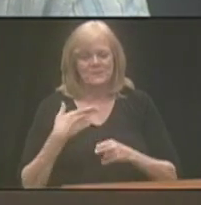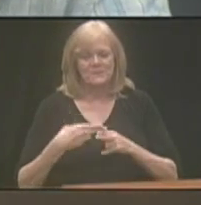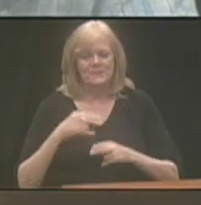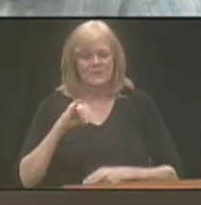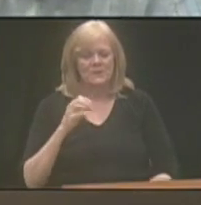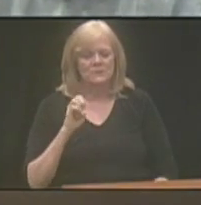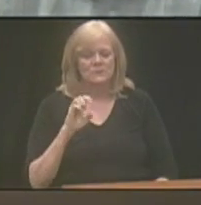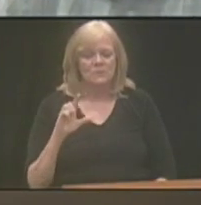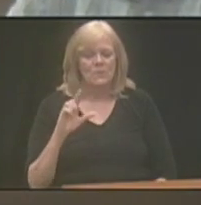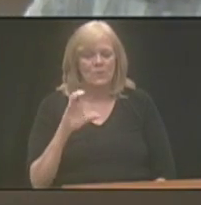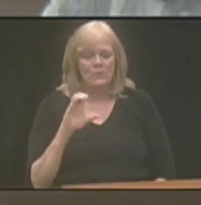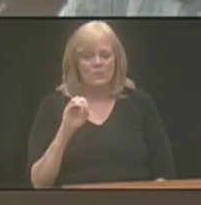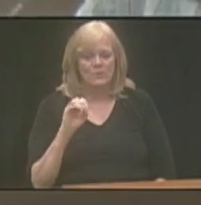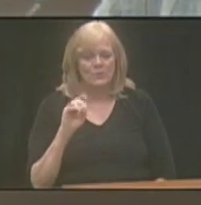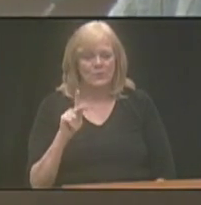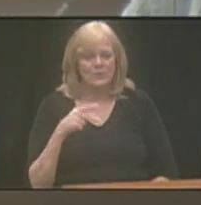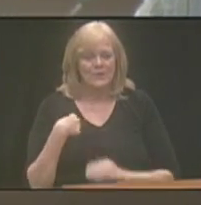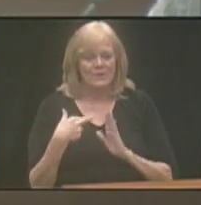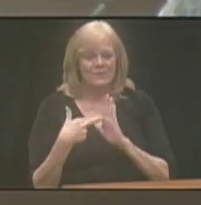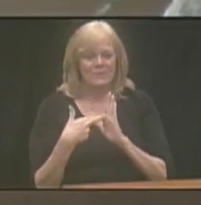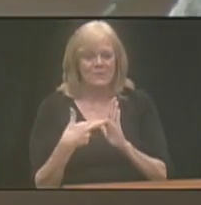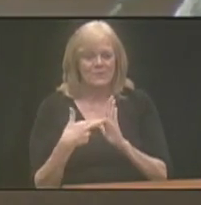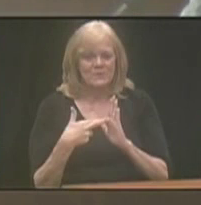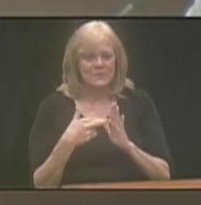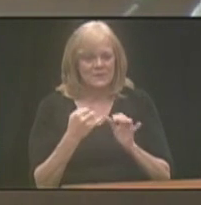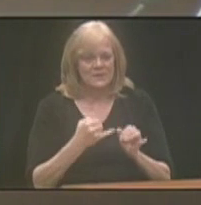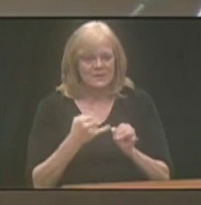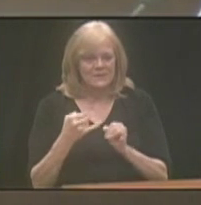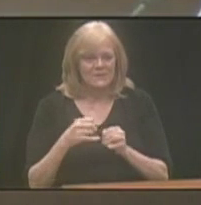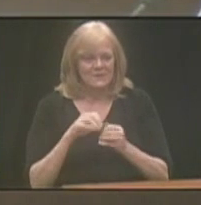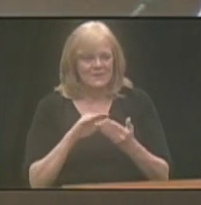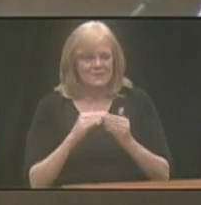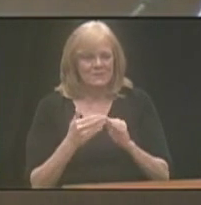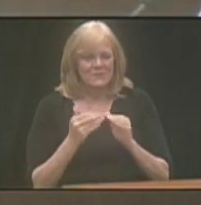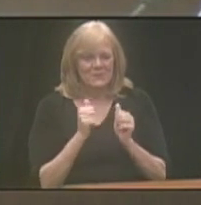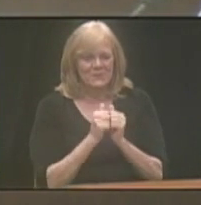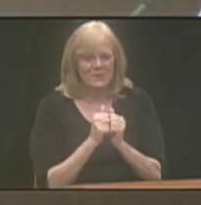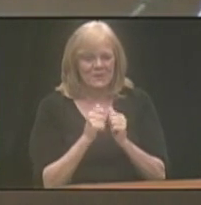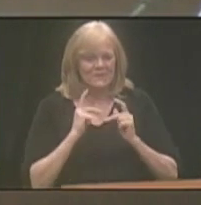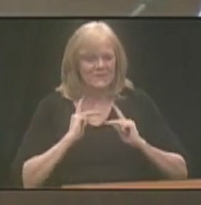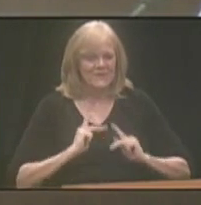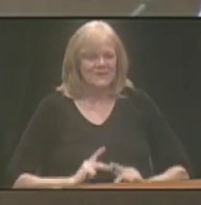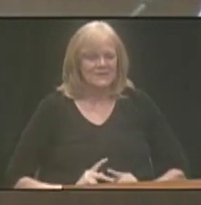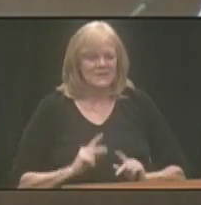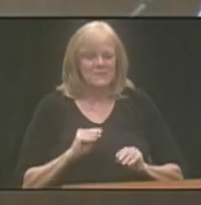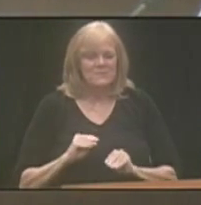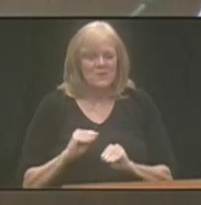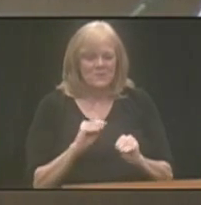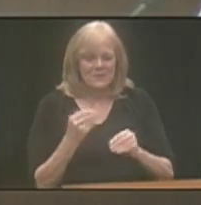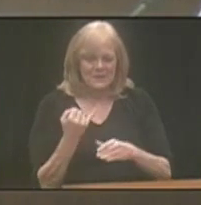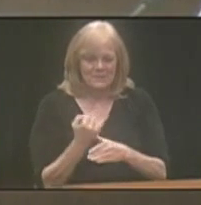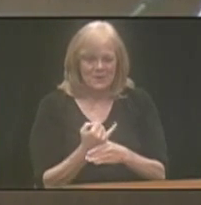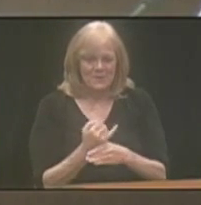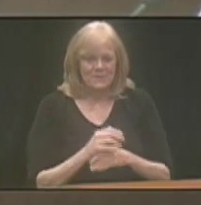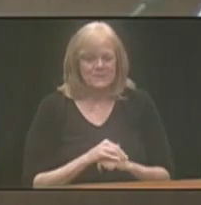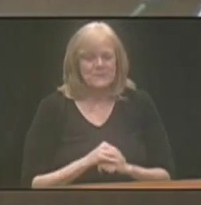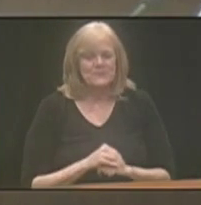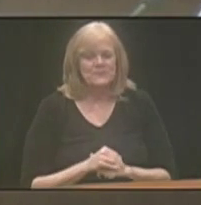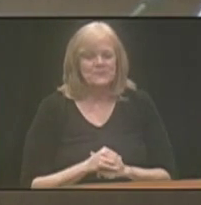My name is Joel Cook, and I represent individuals in the community with physical and mobility impairments.